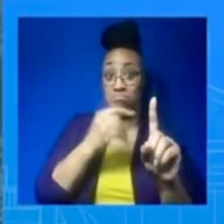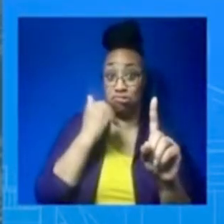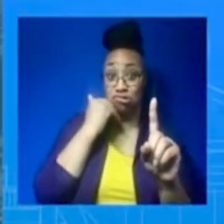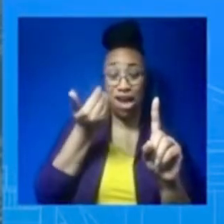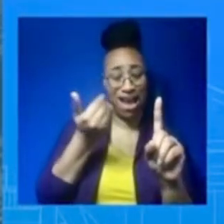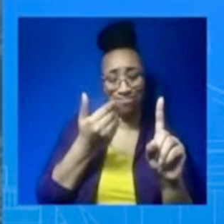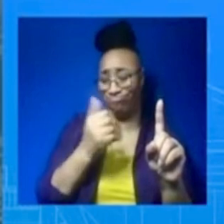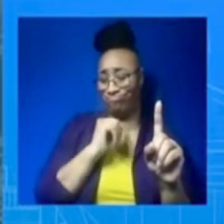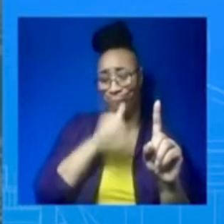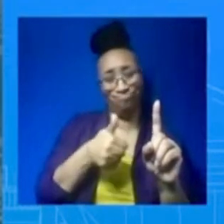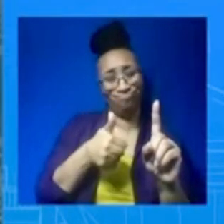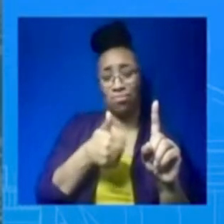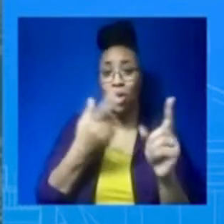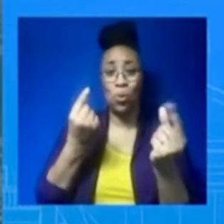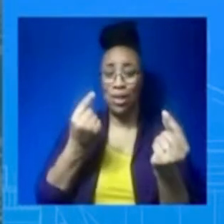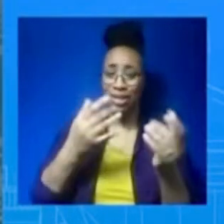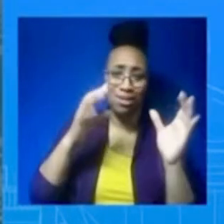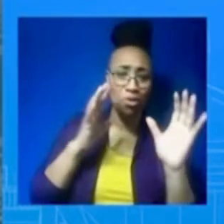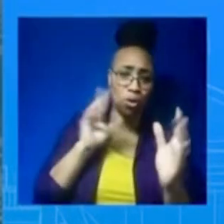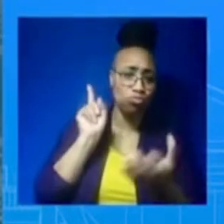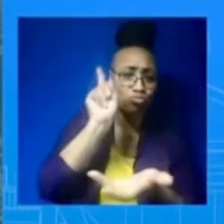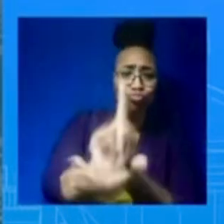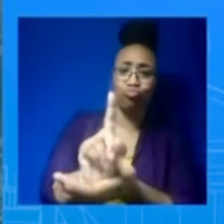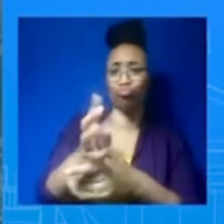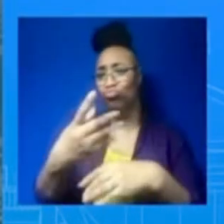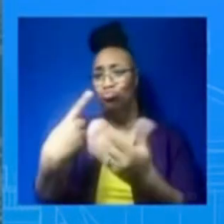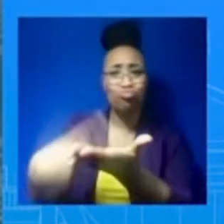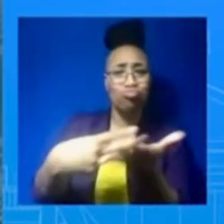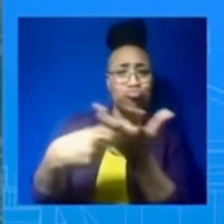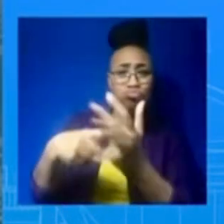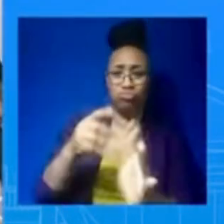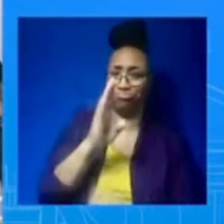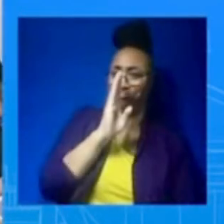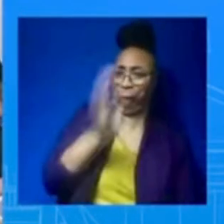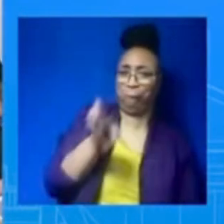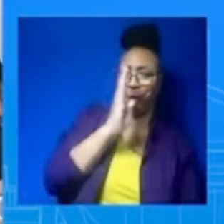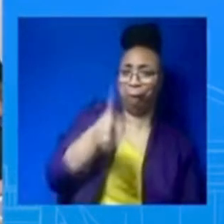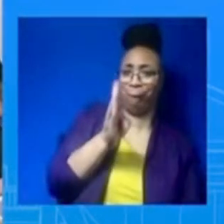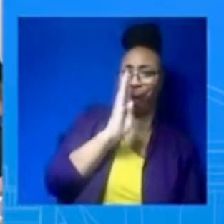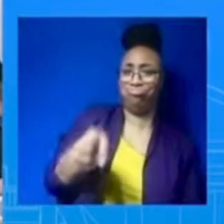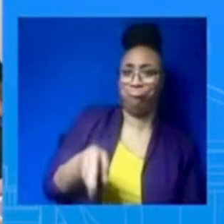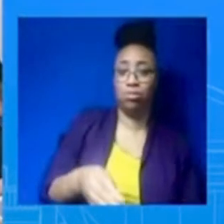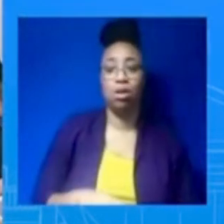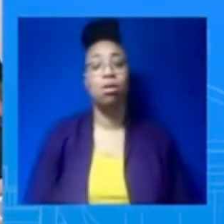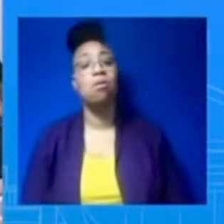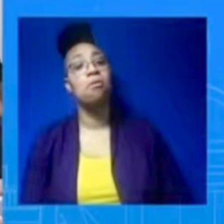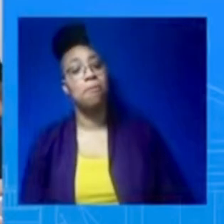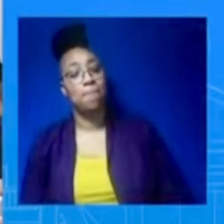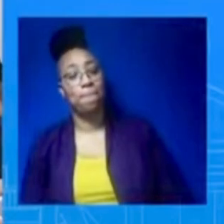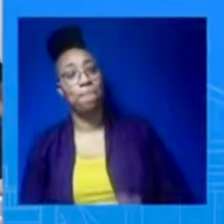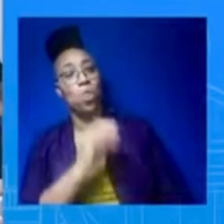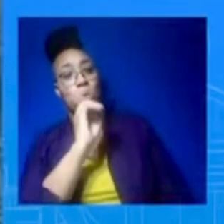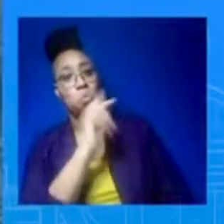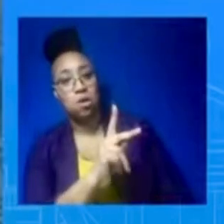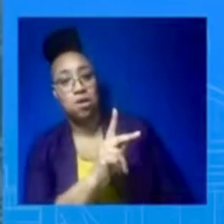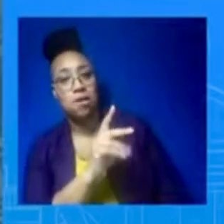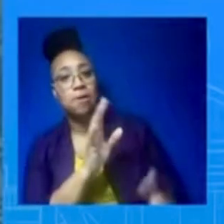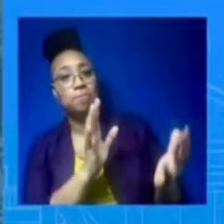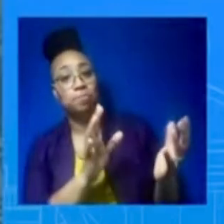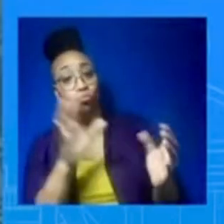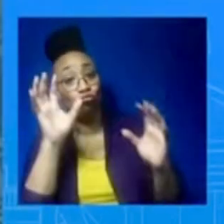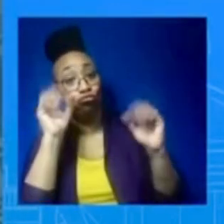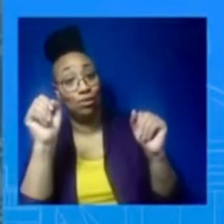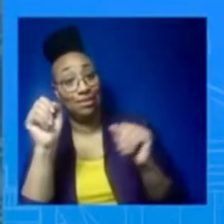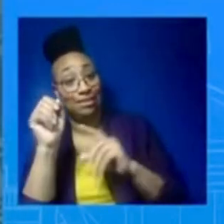The Press. Brian. John, what's the likelihood that President Biden meets with President Zelensky next week? There's no meeting